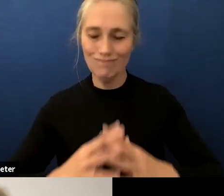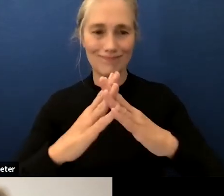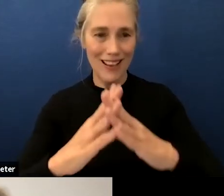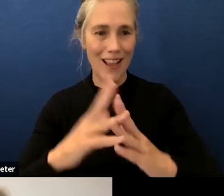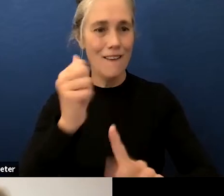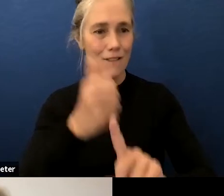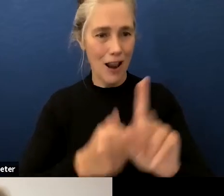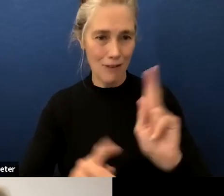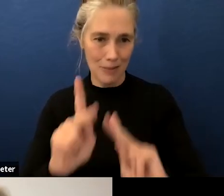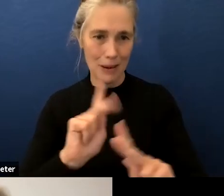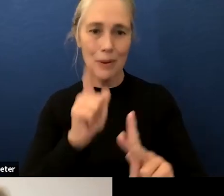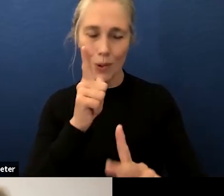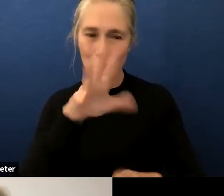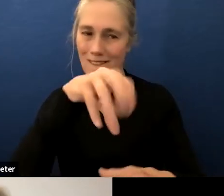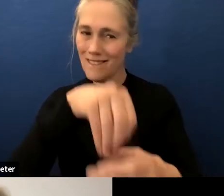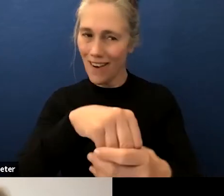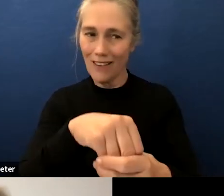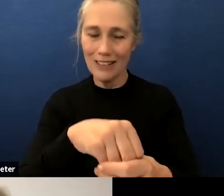involved